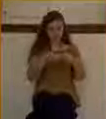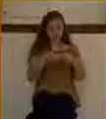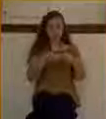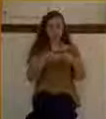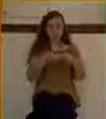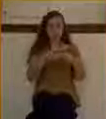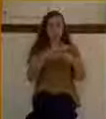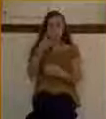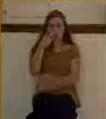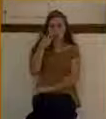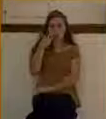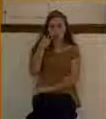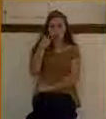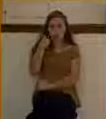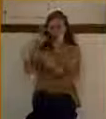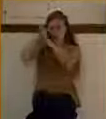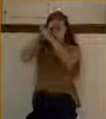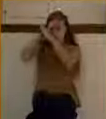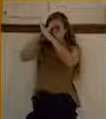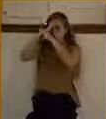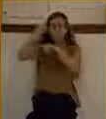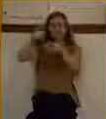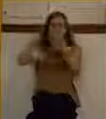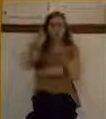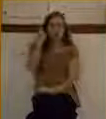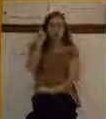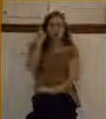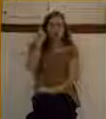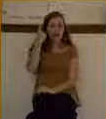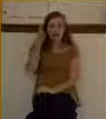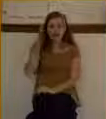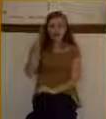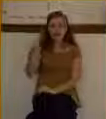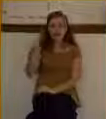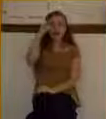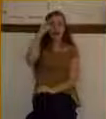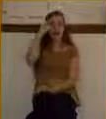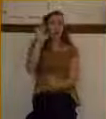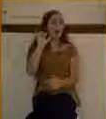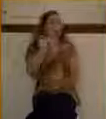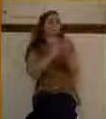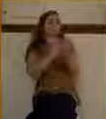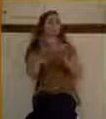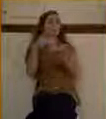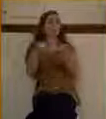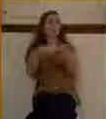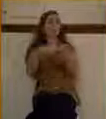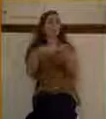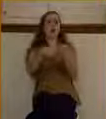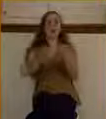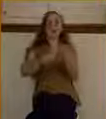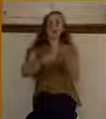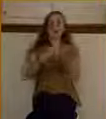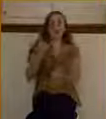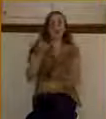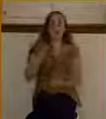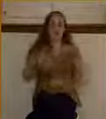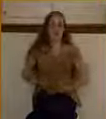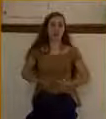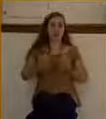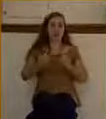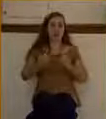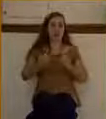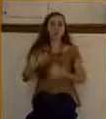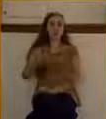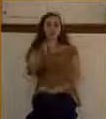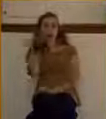as if you owe me this. And then you have right after that, what other narrative do we have? We have James and John coming to Jesus,